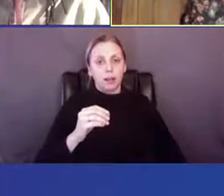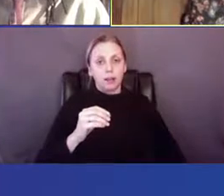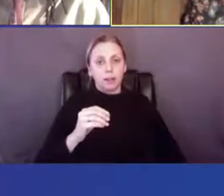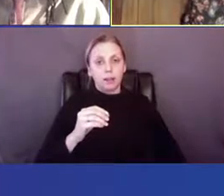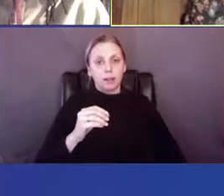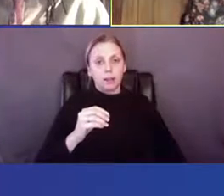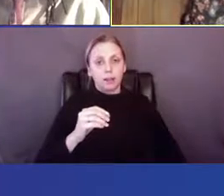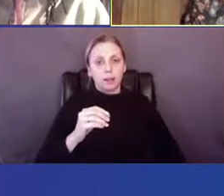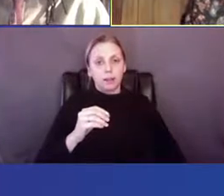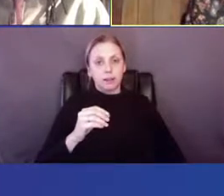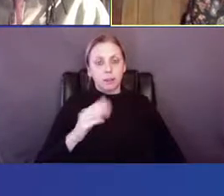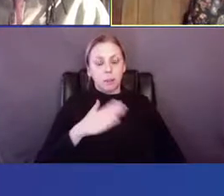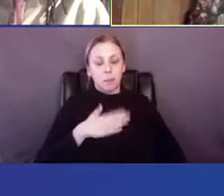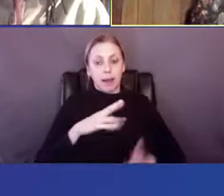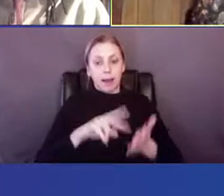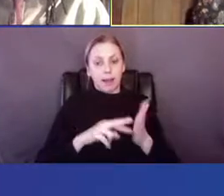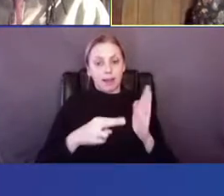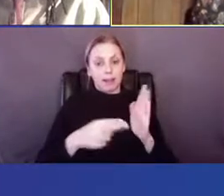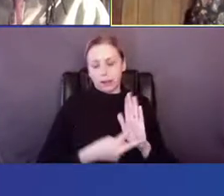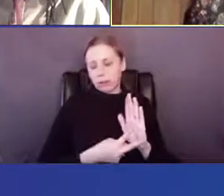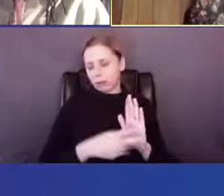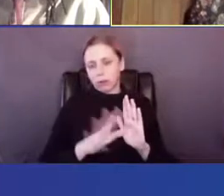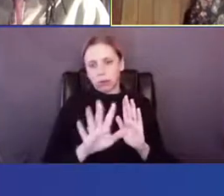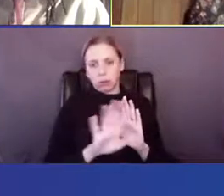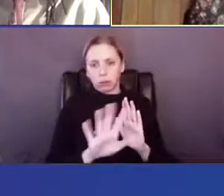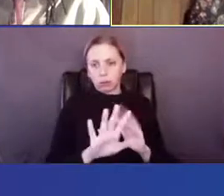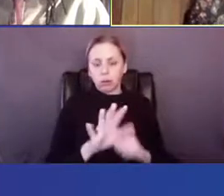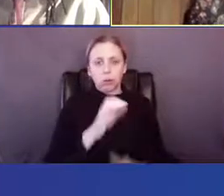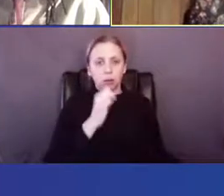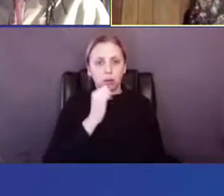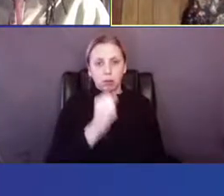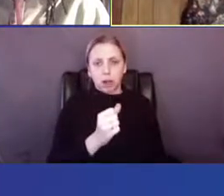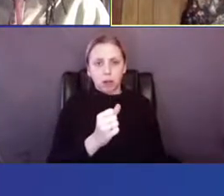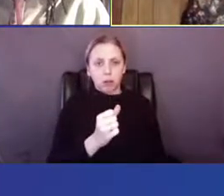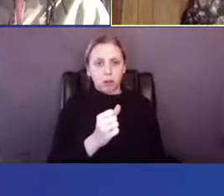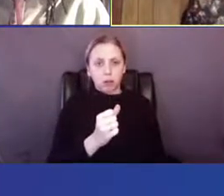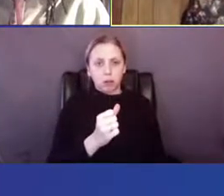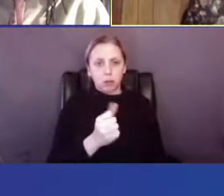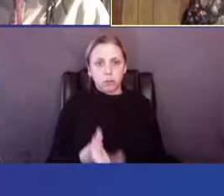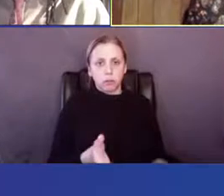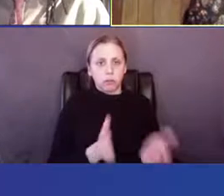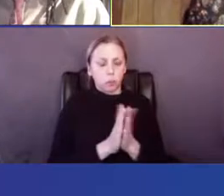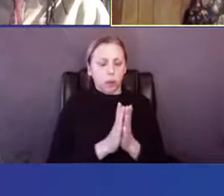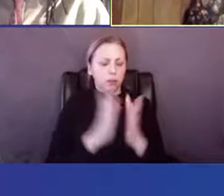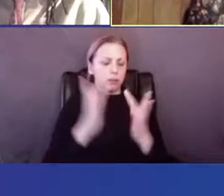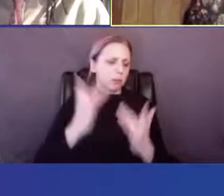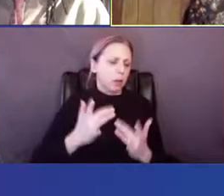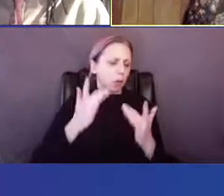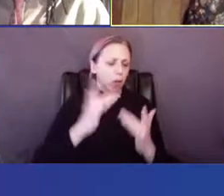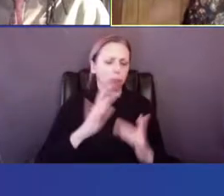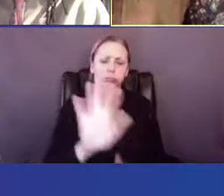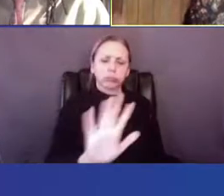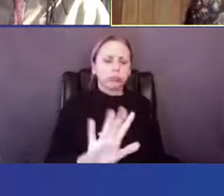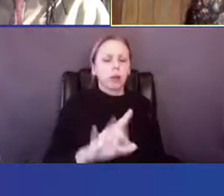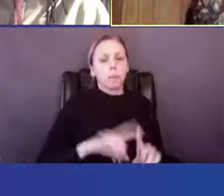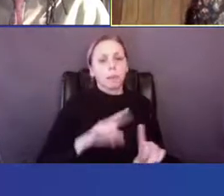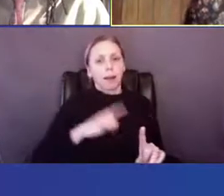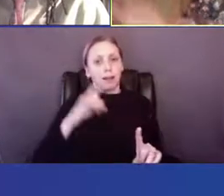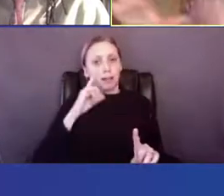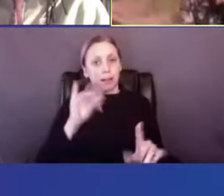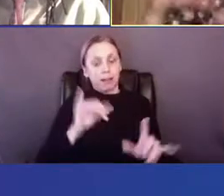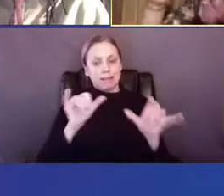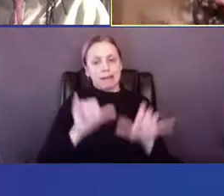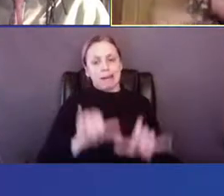the, I, my intention isn't at all to, you know, request a pity party, but I think this is just so